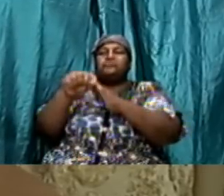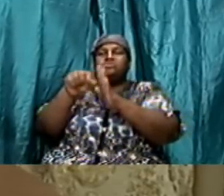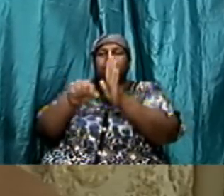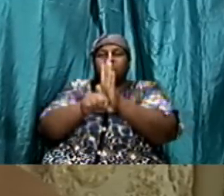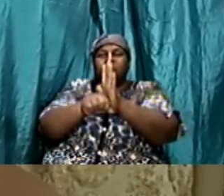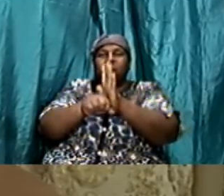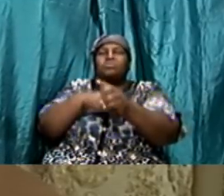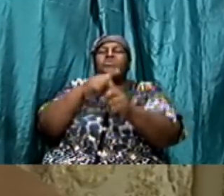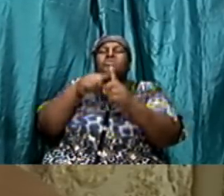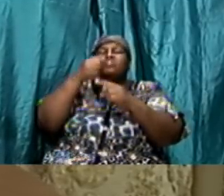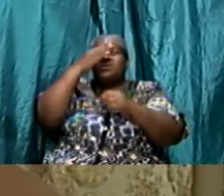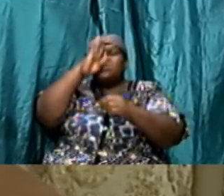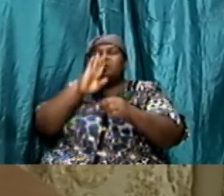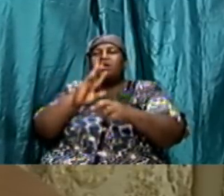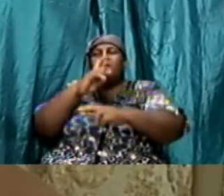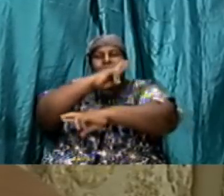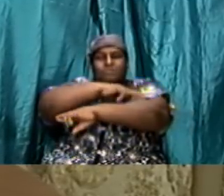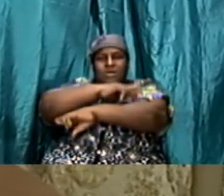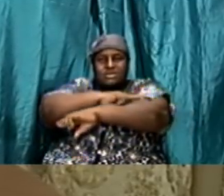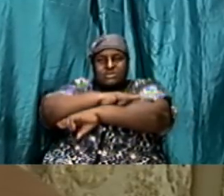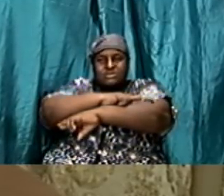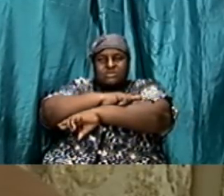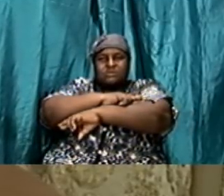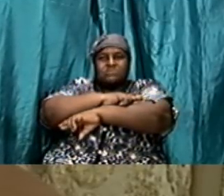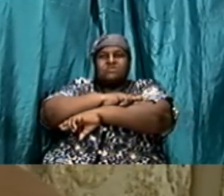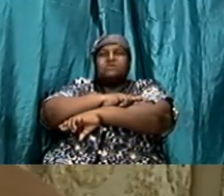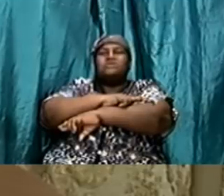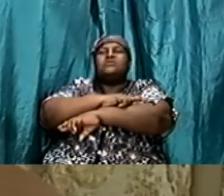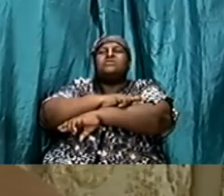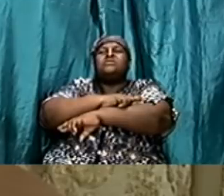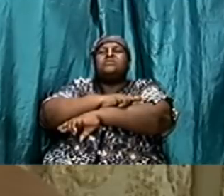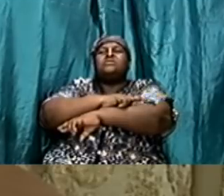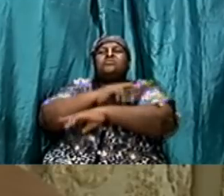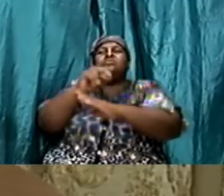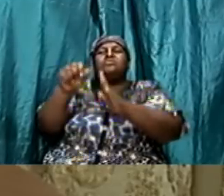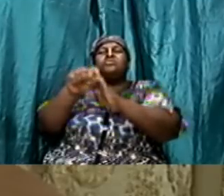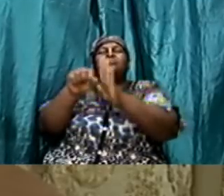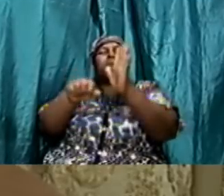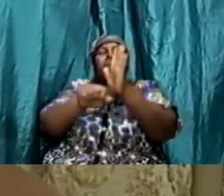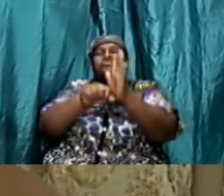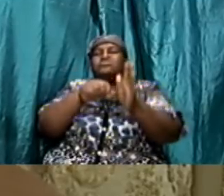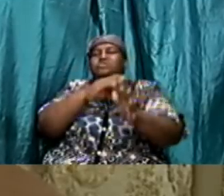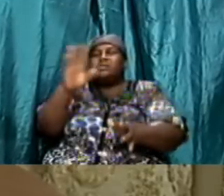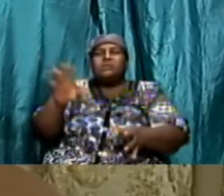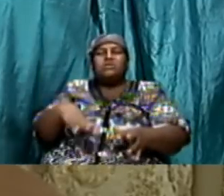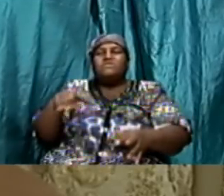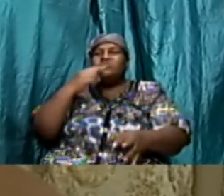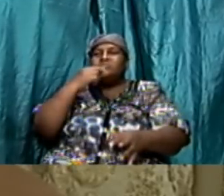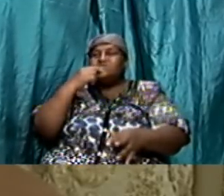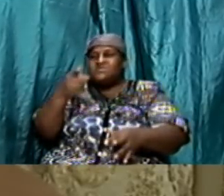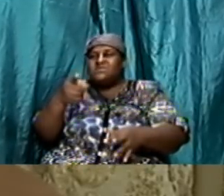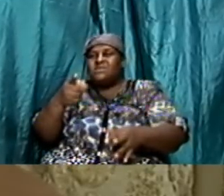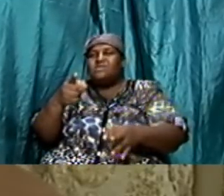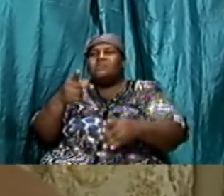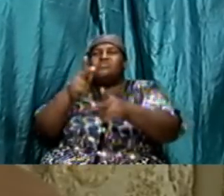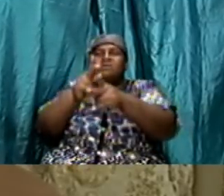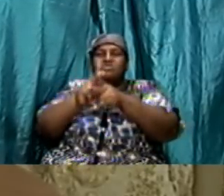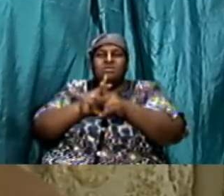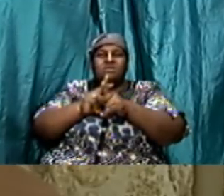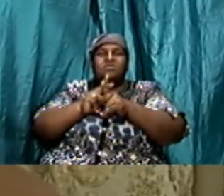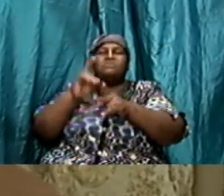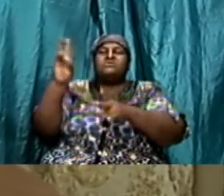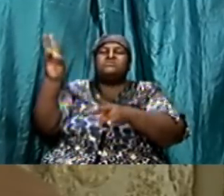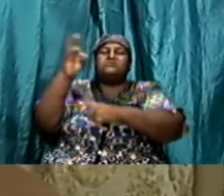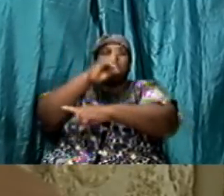sabbath but better yet god rested the scripture never states that he practically kept the sabbath per